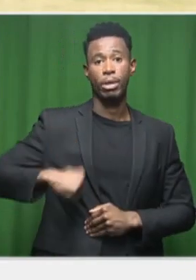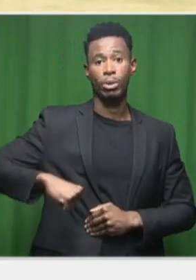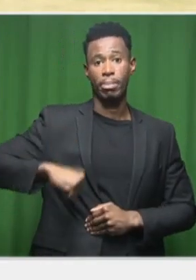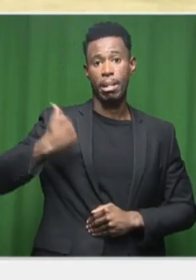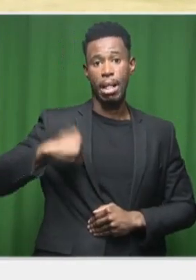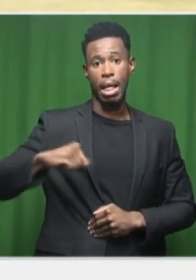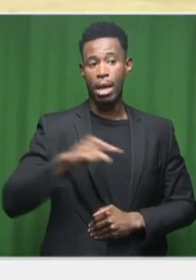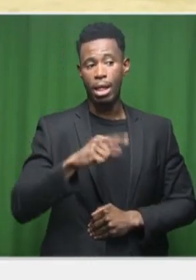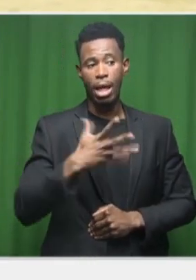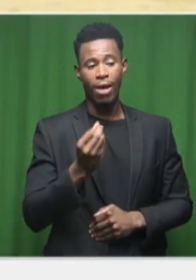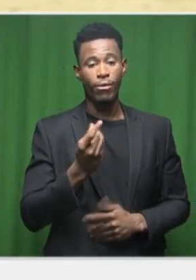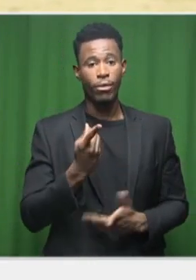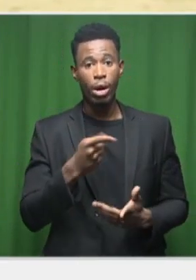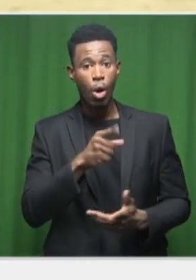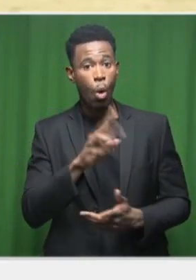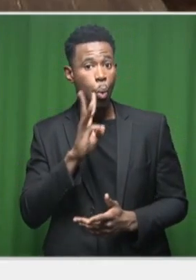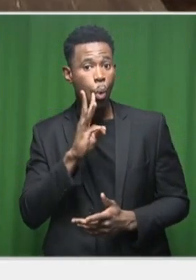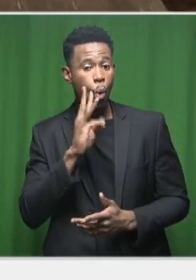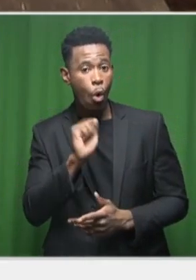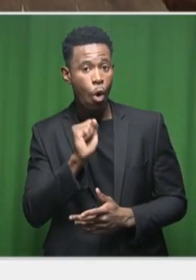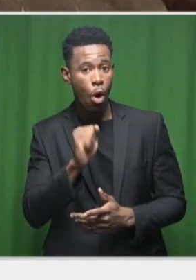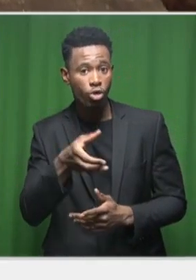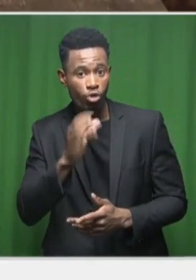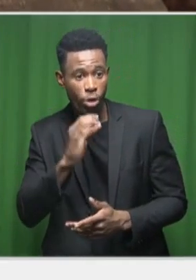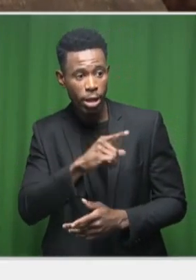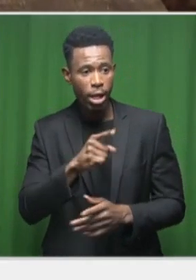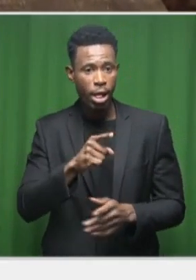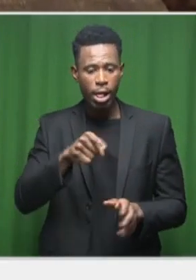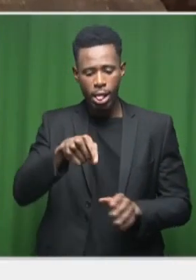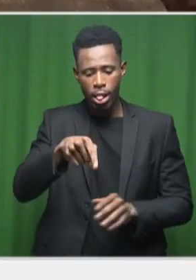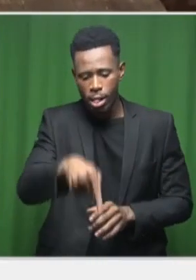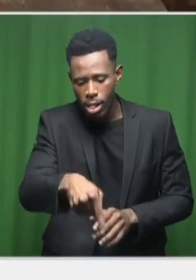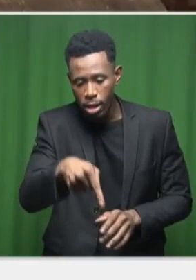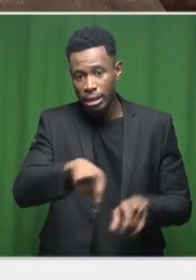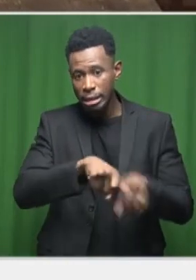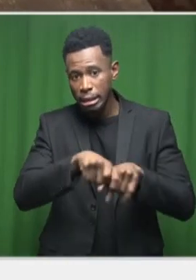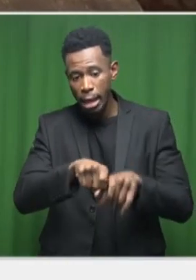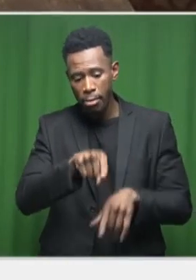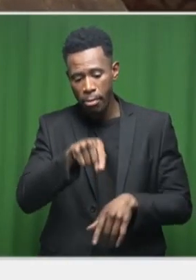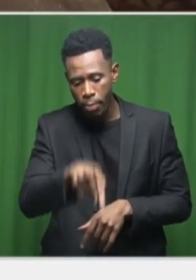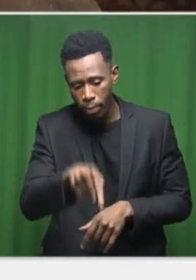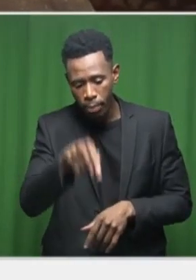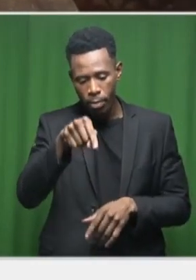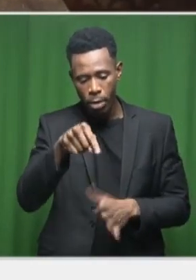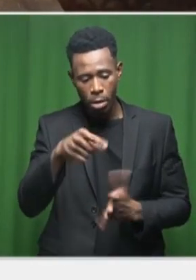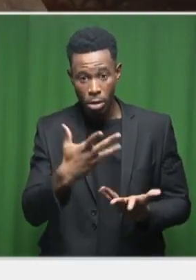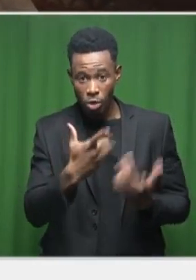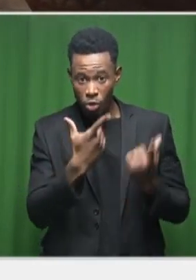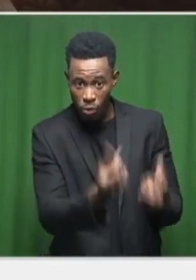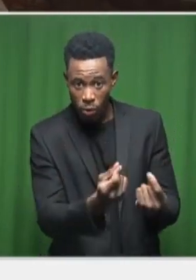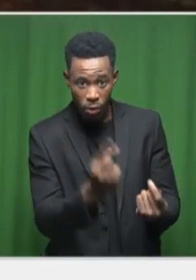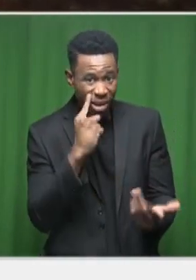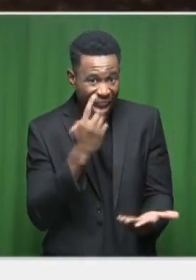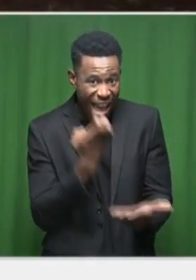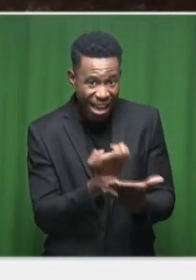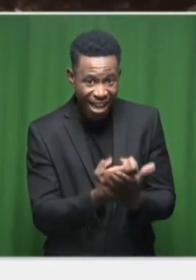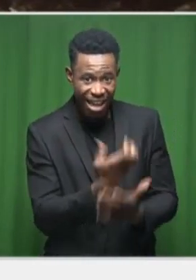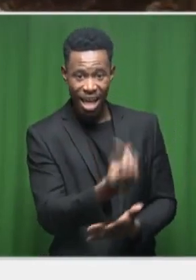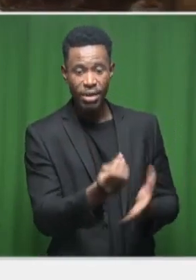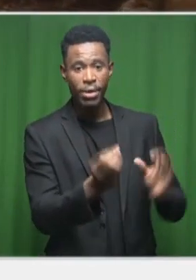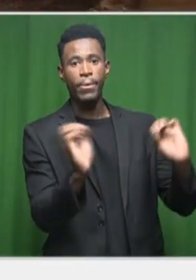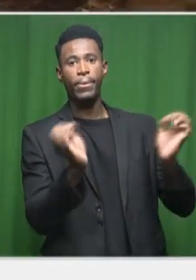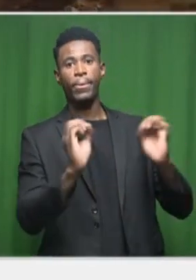of testing their drinking water that they're actually supplying to the population. And if you look at the report,